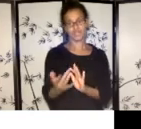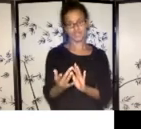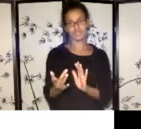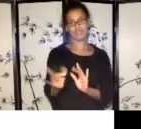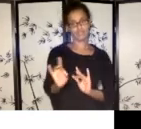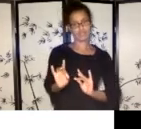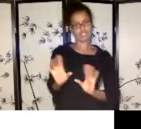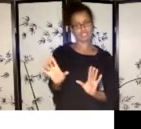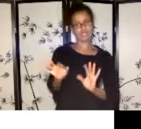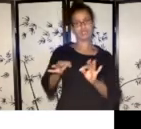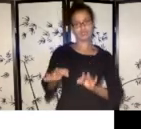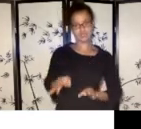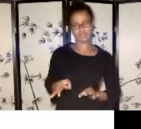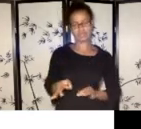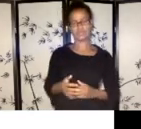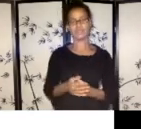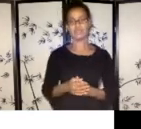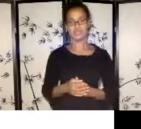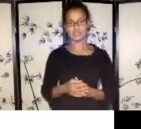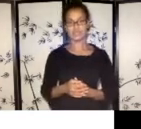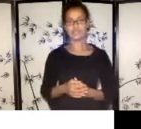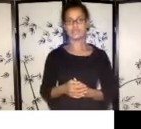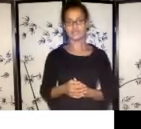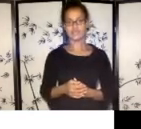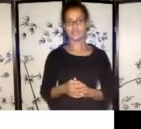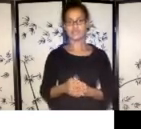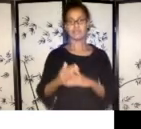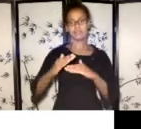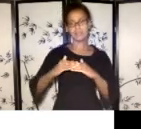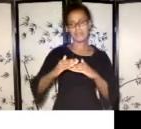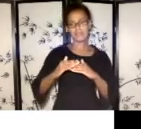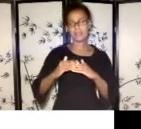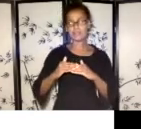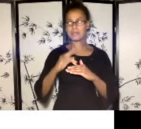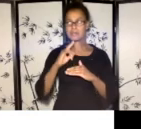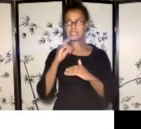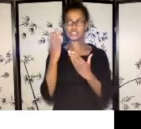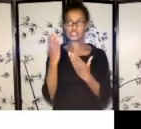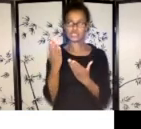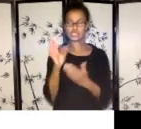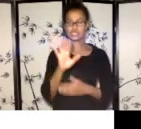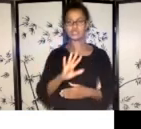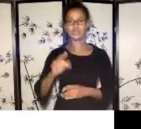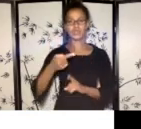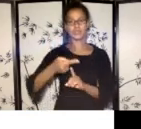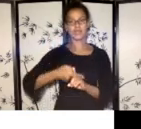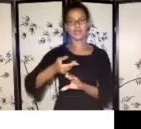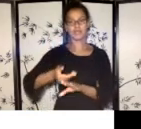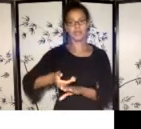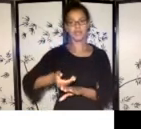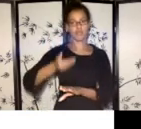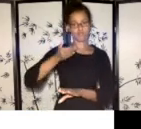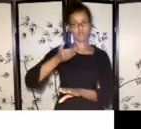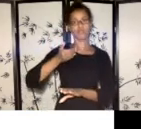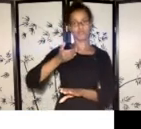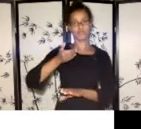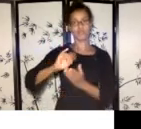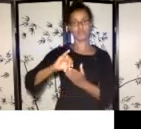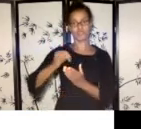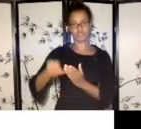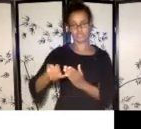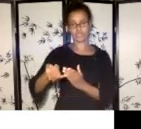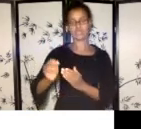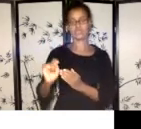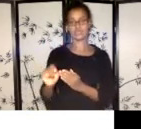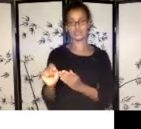it, you know, at least, you know, a month in advance to the program closing. As